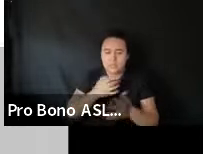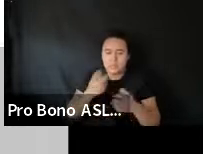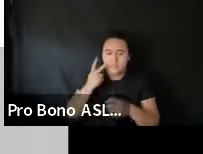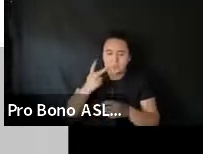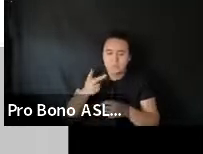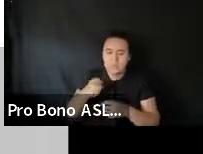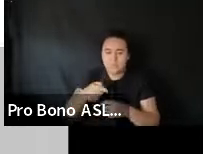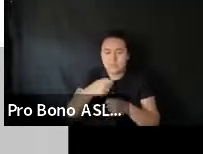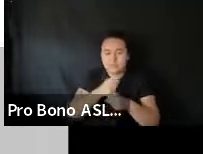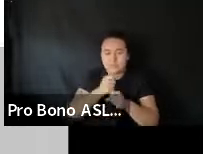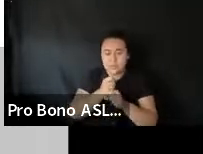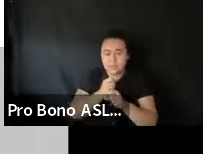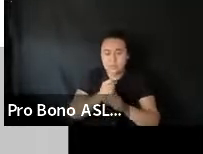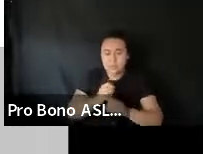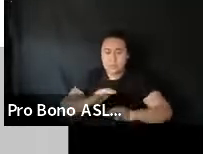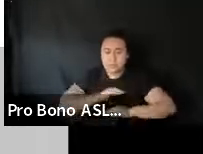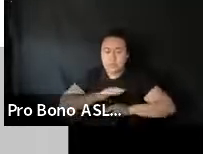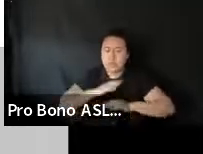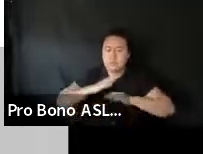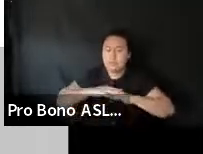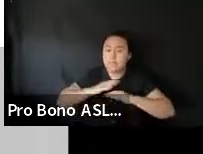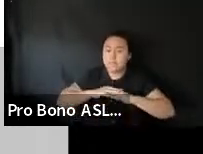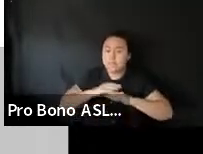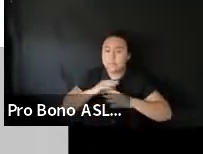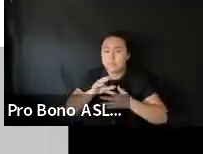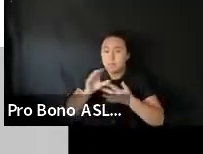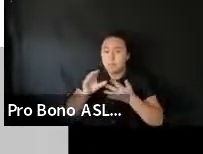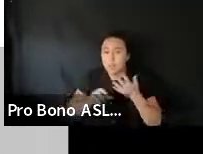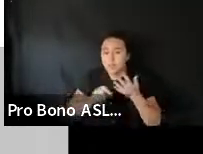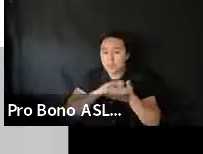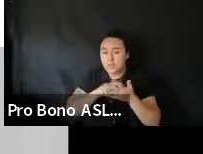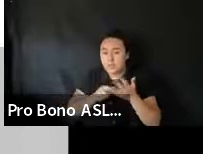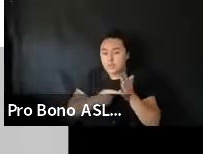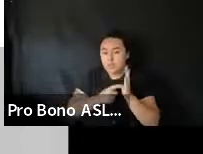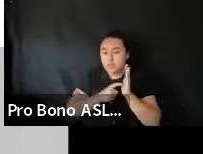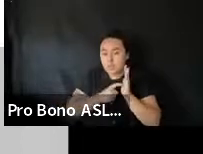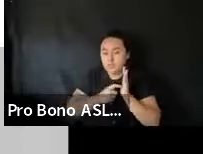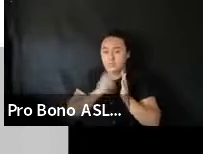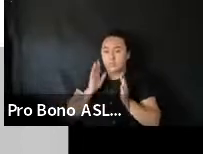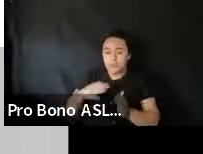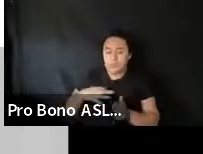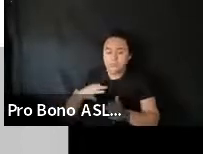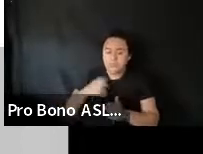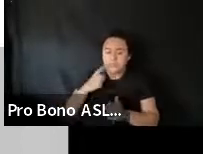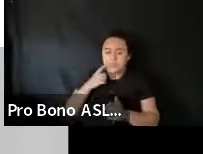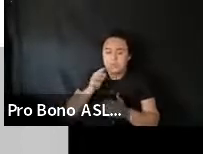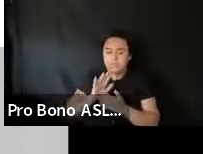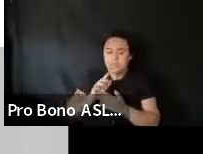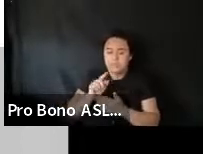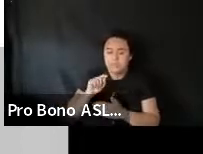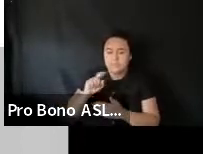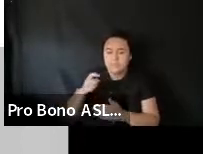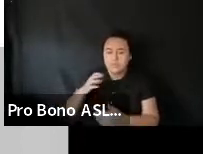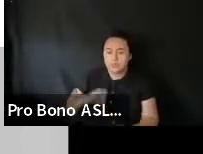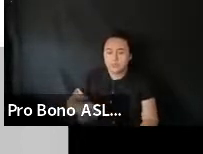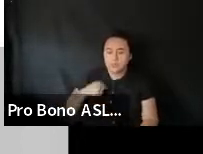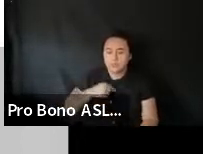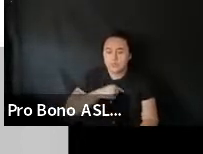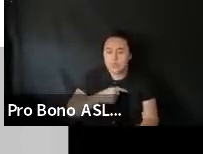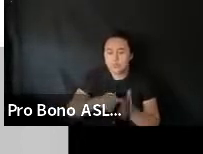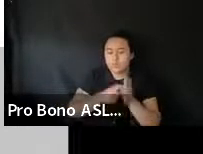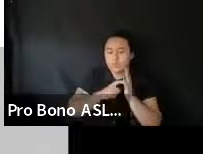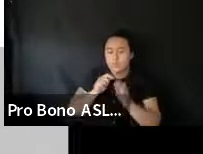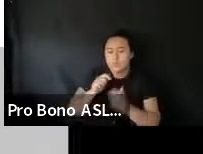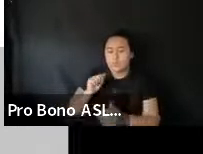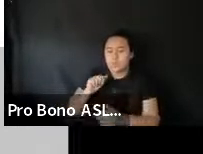minimum criteria. And will be eligible for the. The film tax credit. Um. We require. Uh. The application